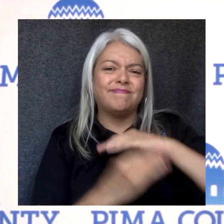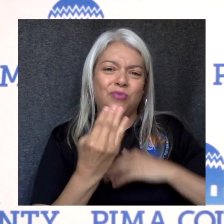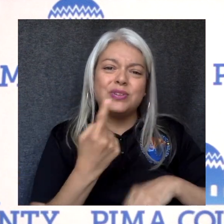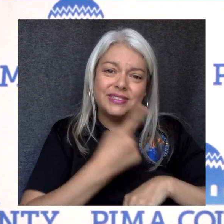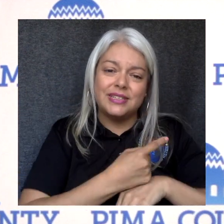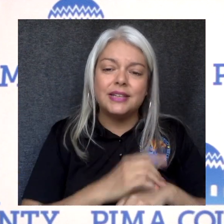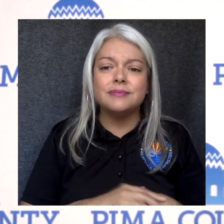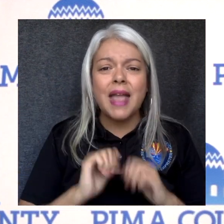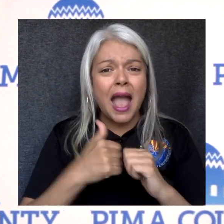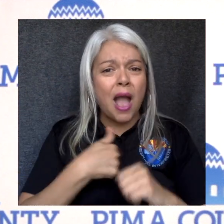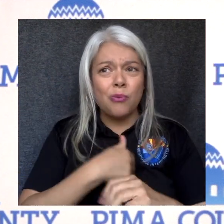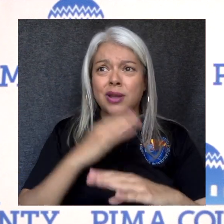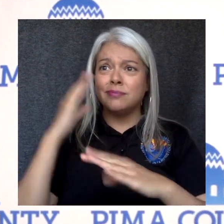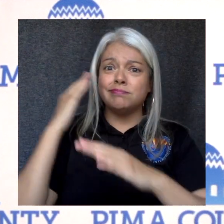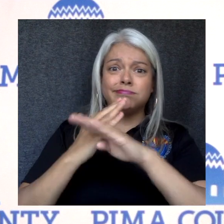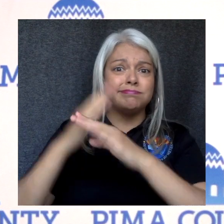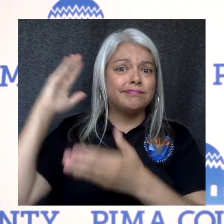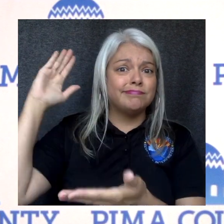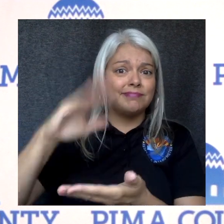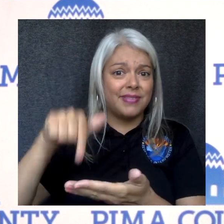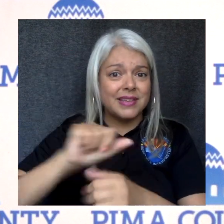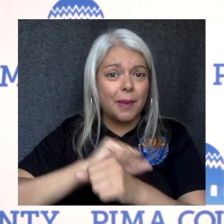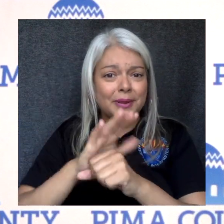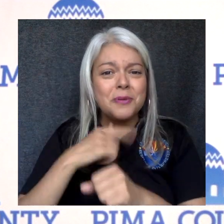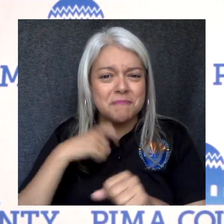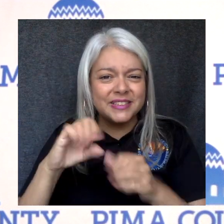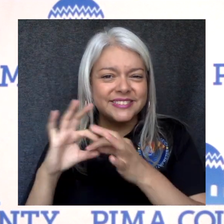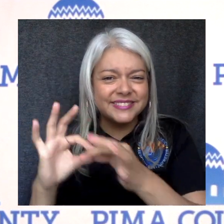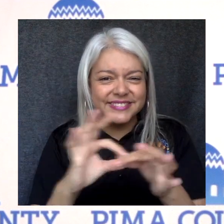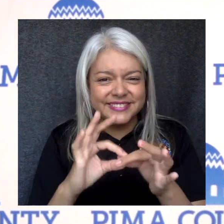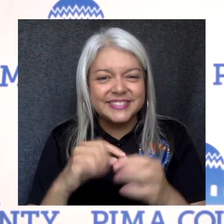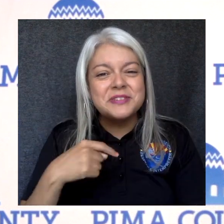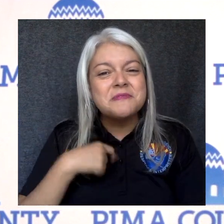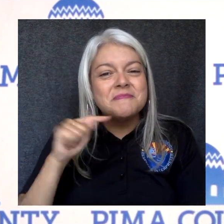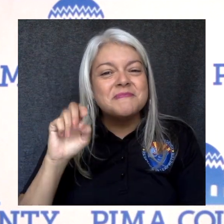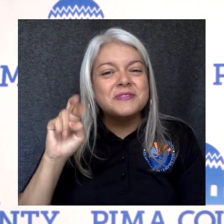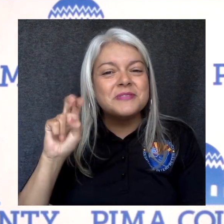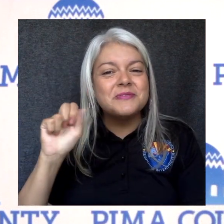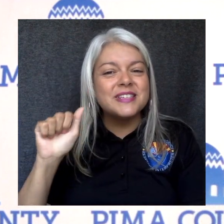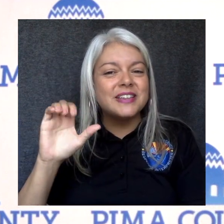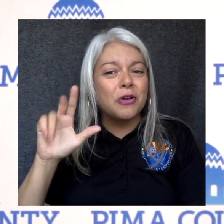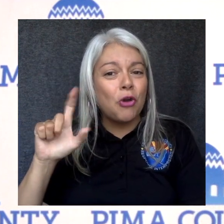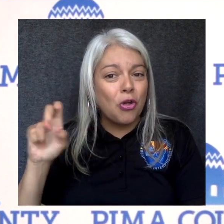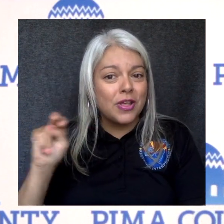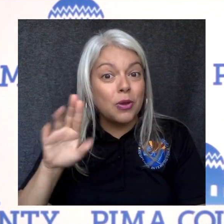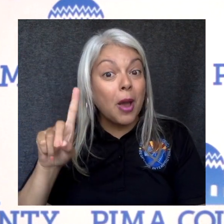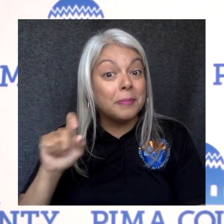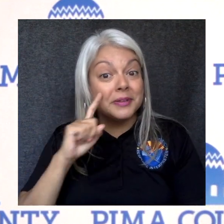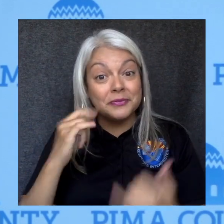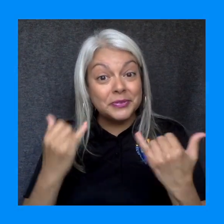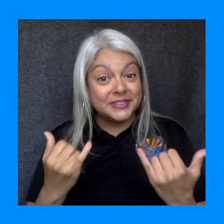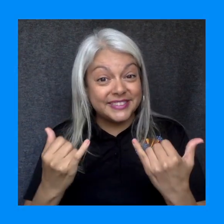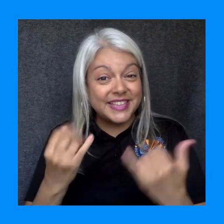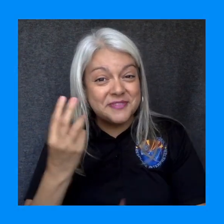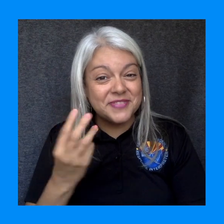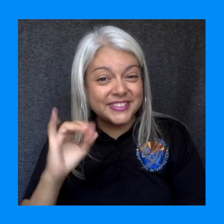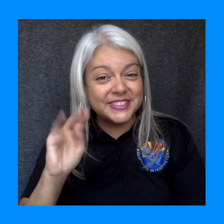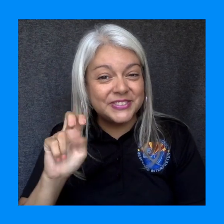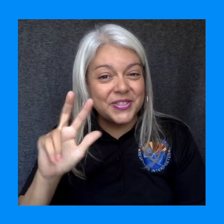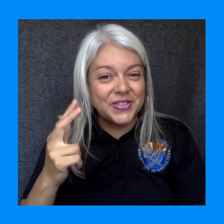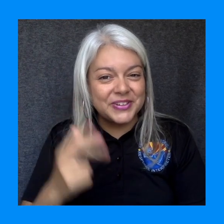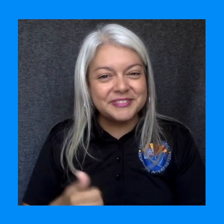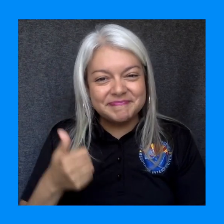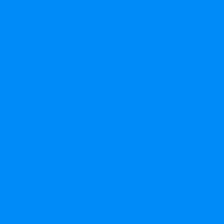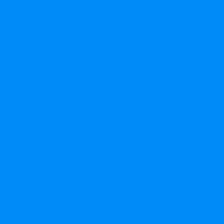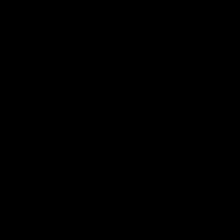how we're going to stop the epidemic. So this is Teresa Cullen. This is the Pima County Health Update for June 3rd. Have a great next two